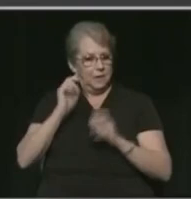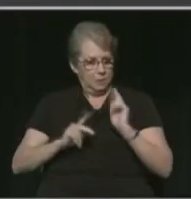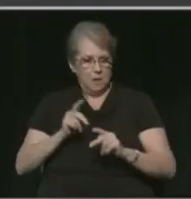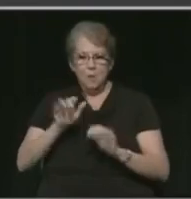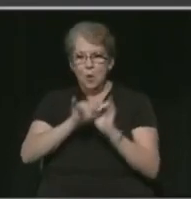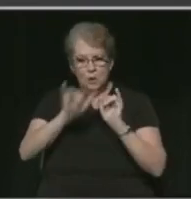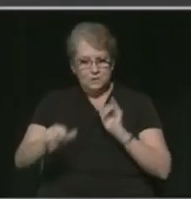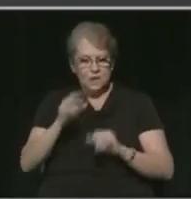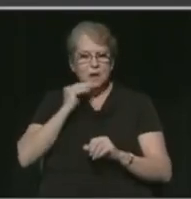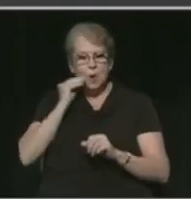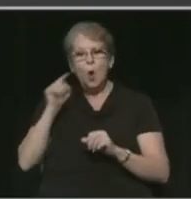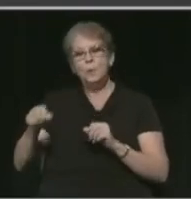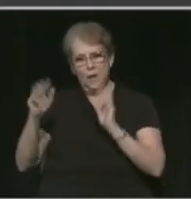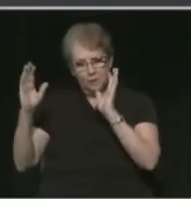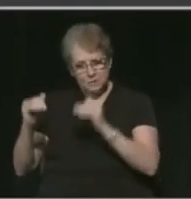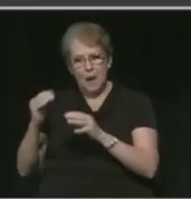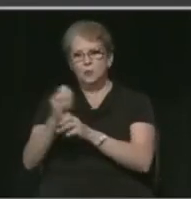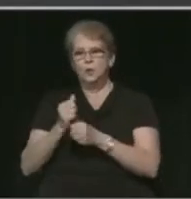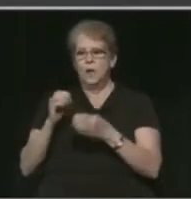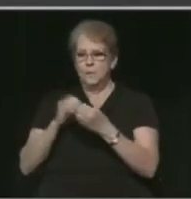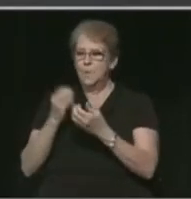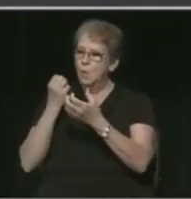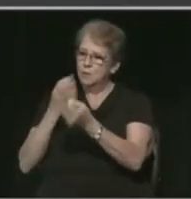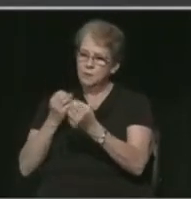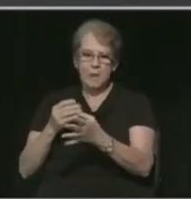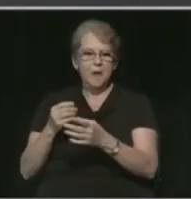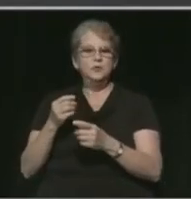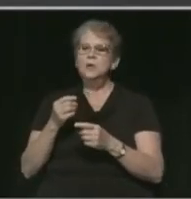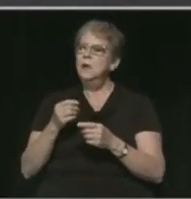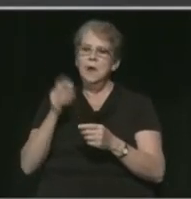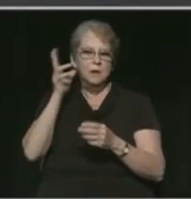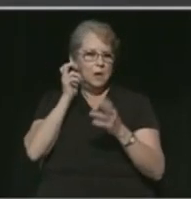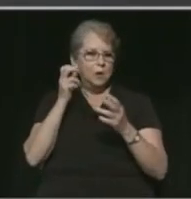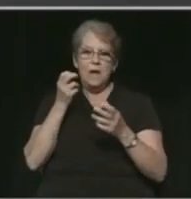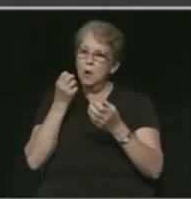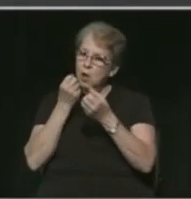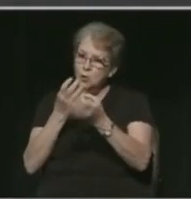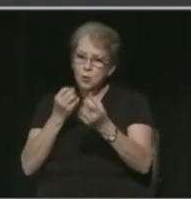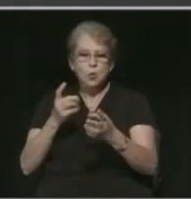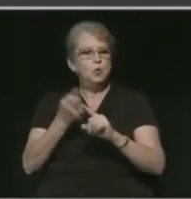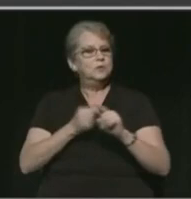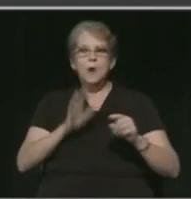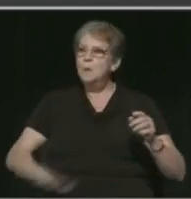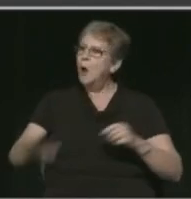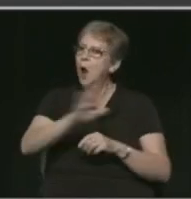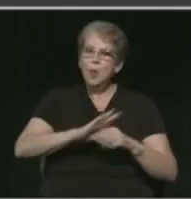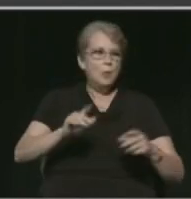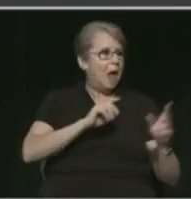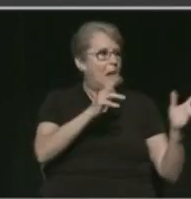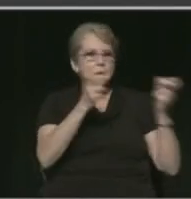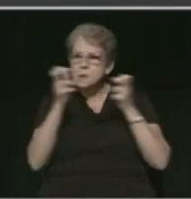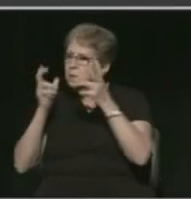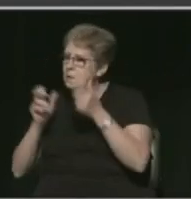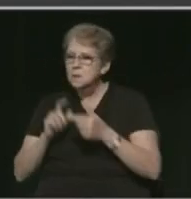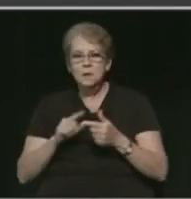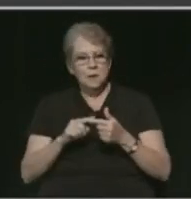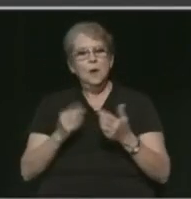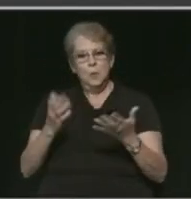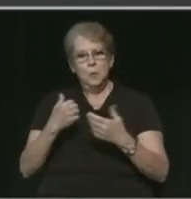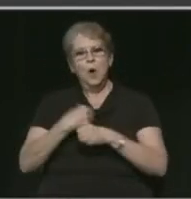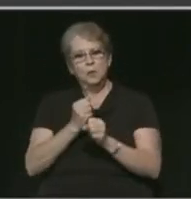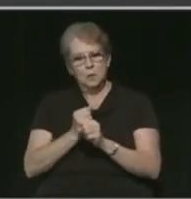expecting more information, they're getting information from every corner of the country right now, and we want to make sure that we put out the latest information